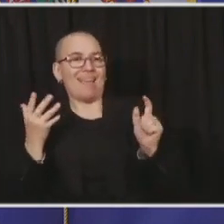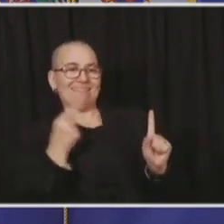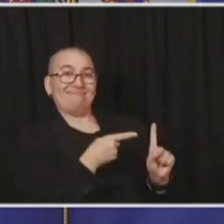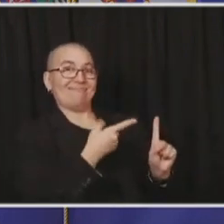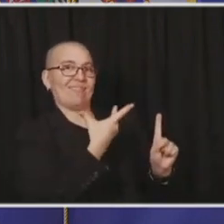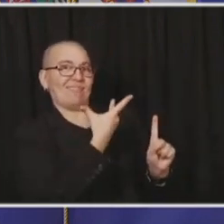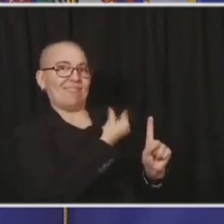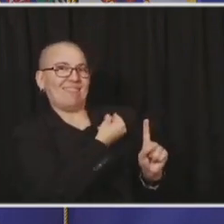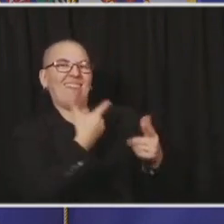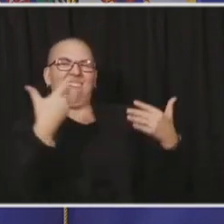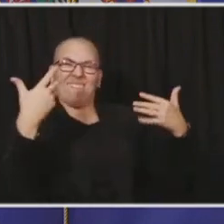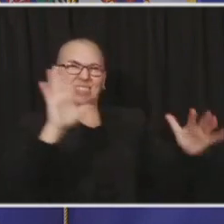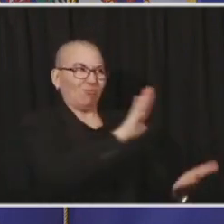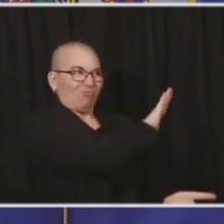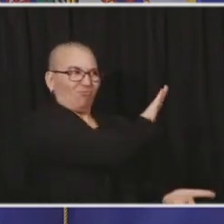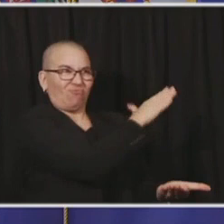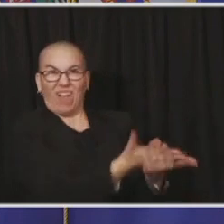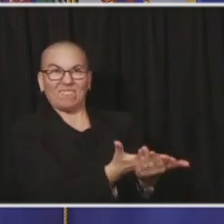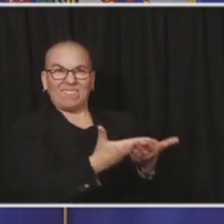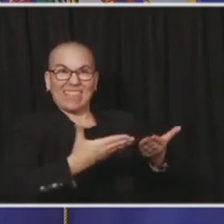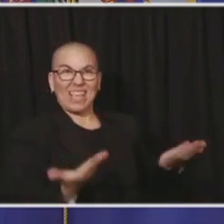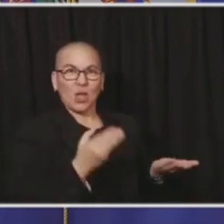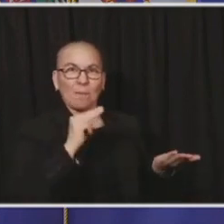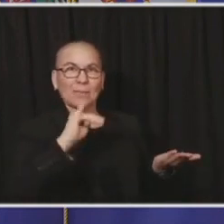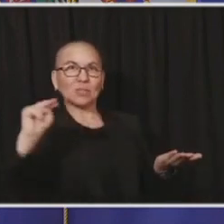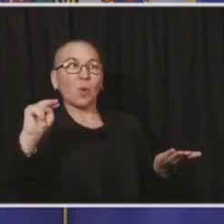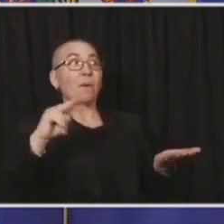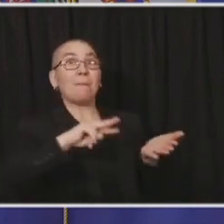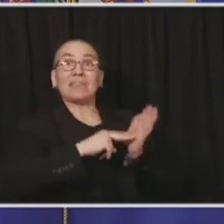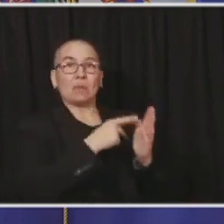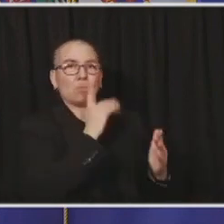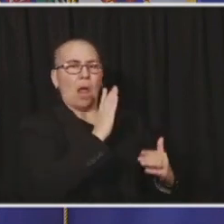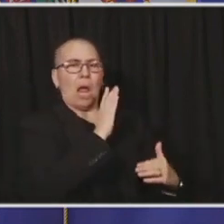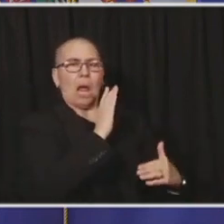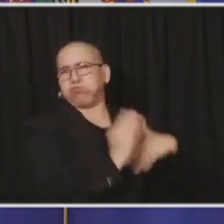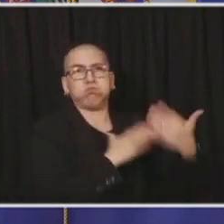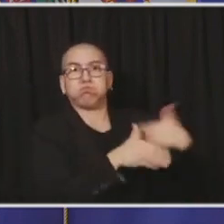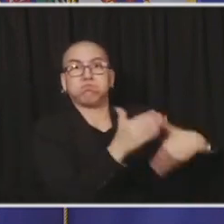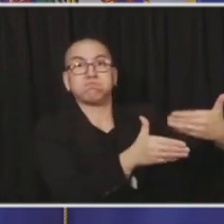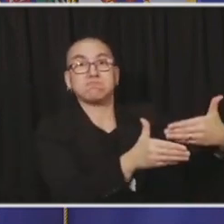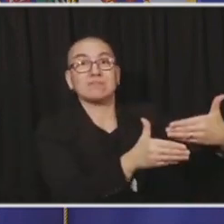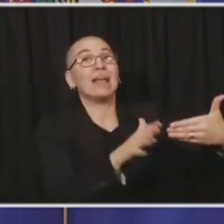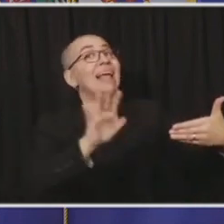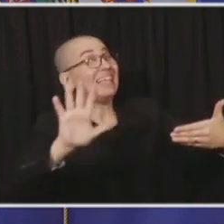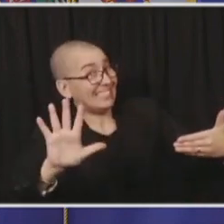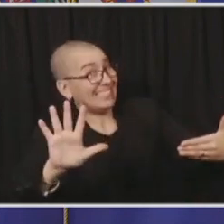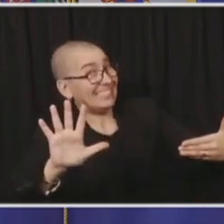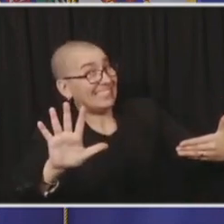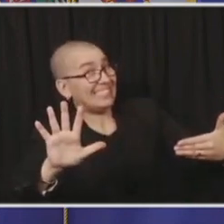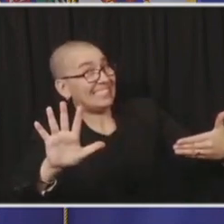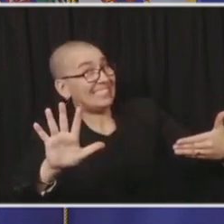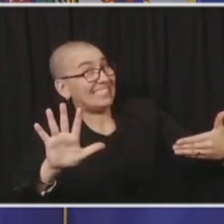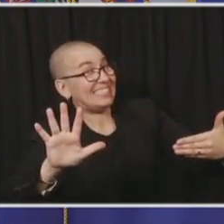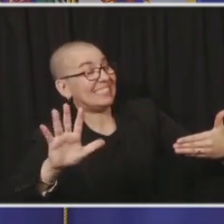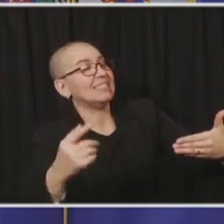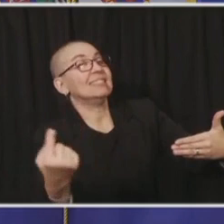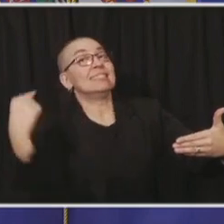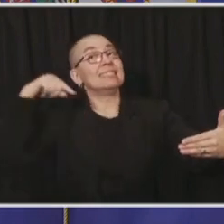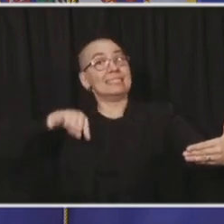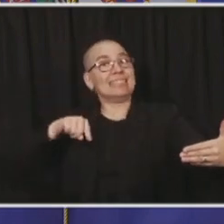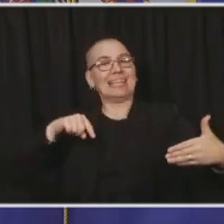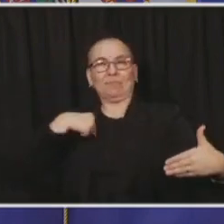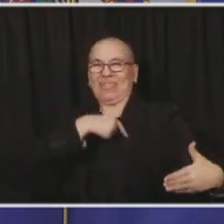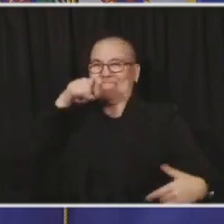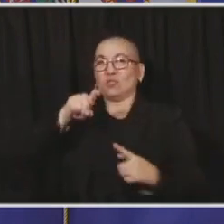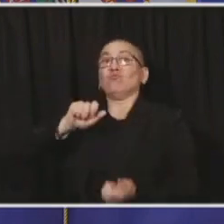It's going to take some time to get that out there. But that is a change to how we approach things. Um that is